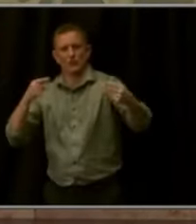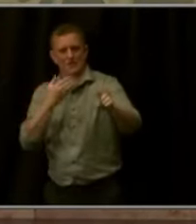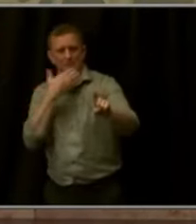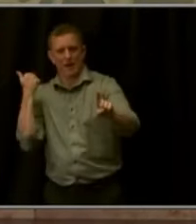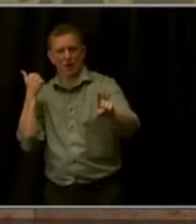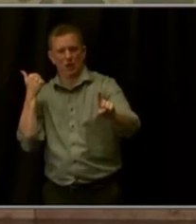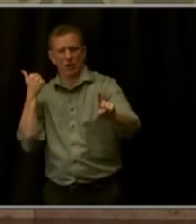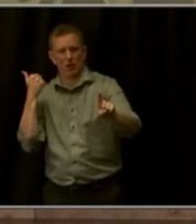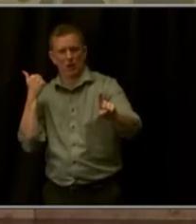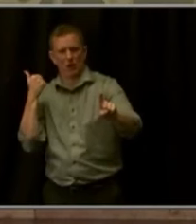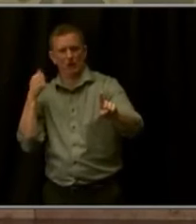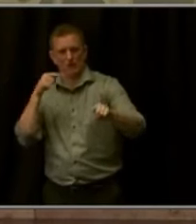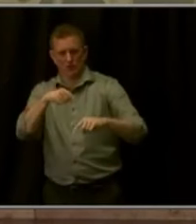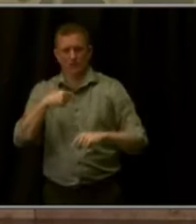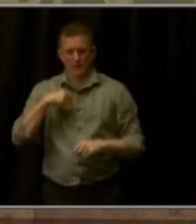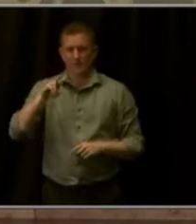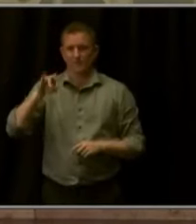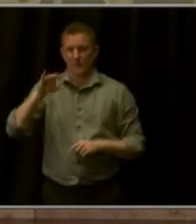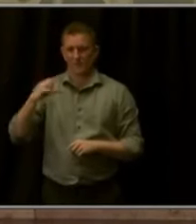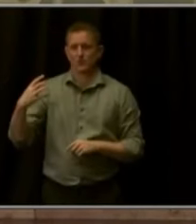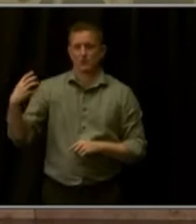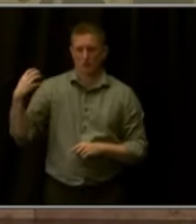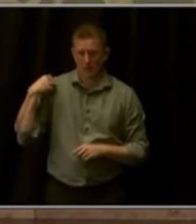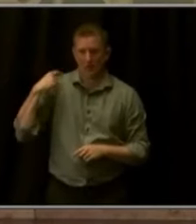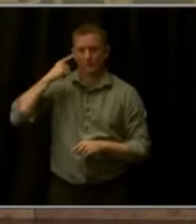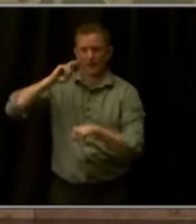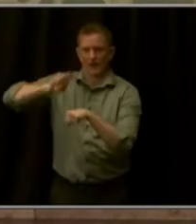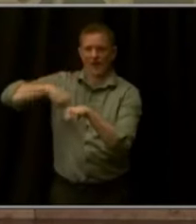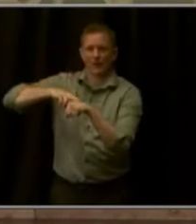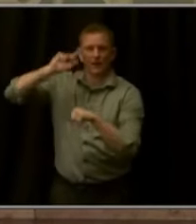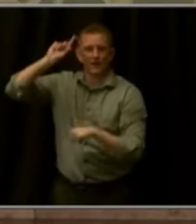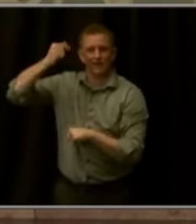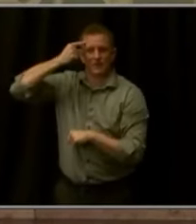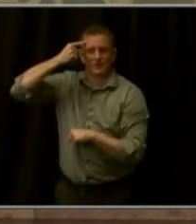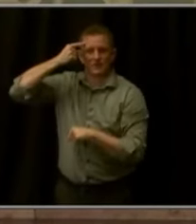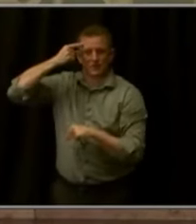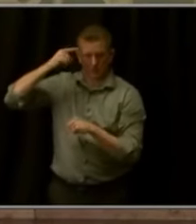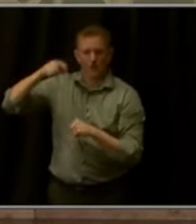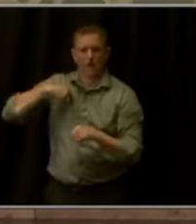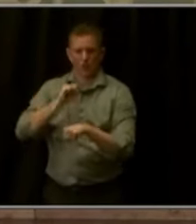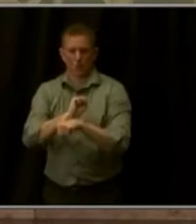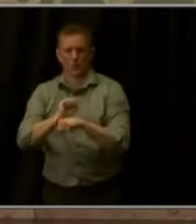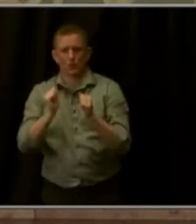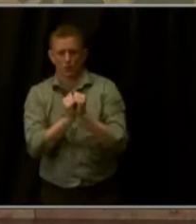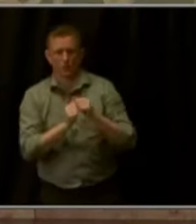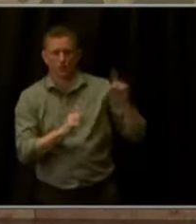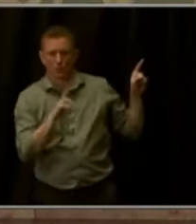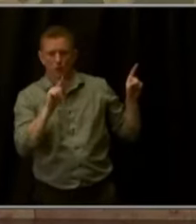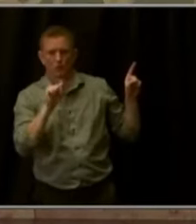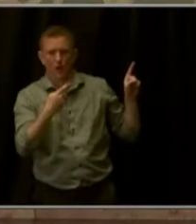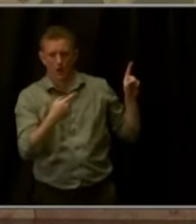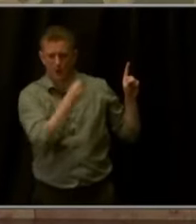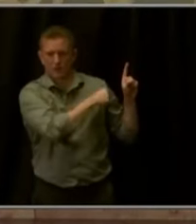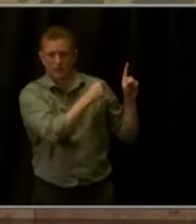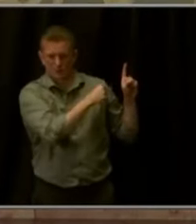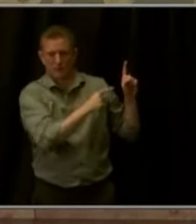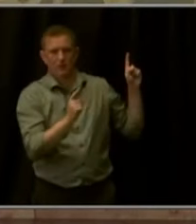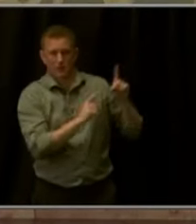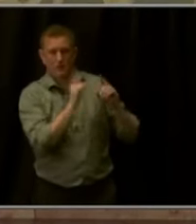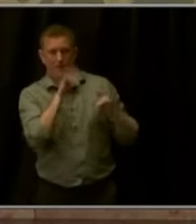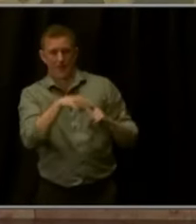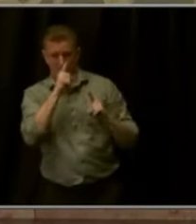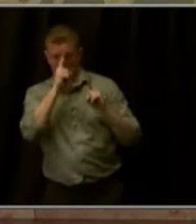Association, I work alongside the chair, Utah Governor Spencer Cox, on this important effort. It's not about agreeing